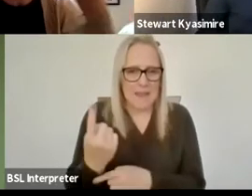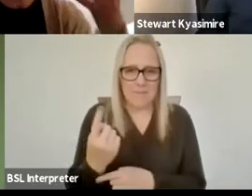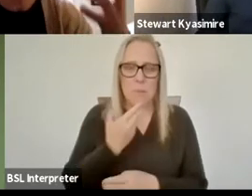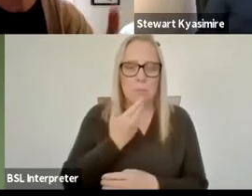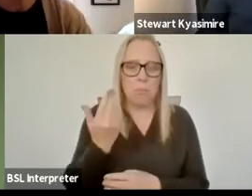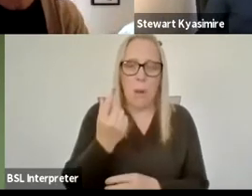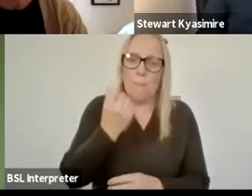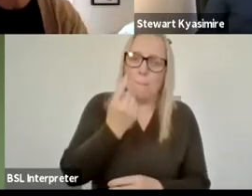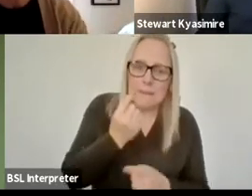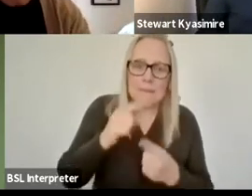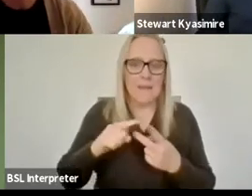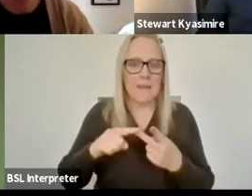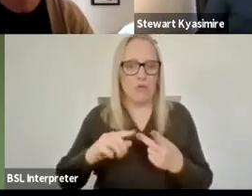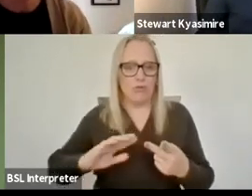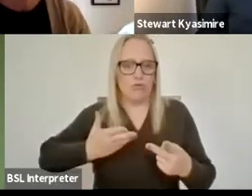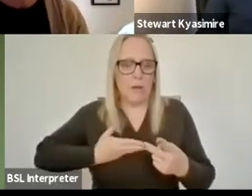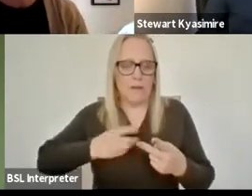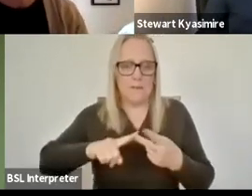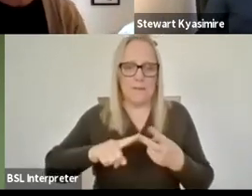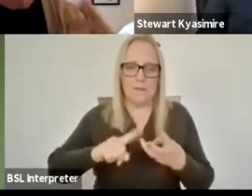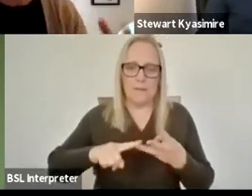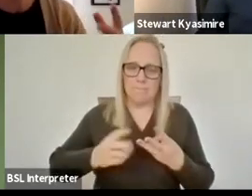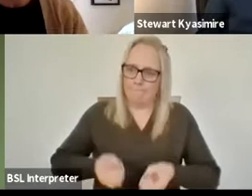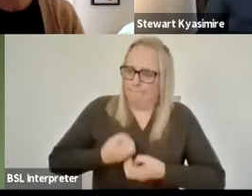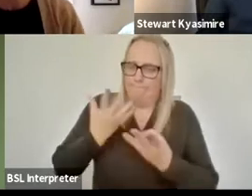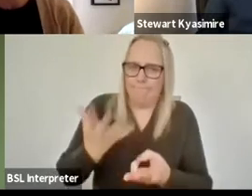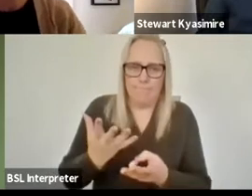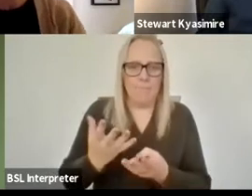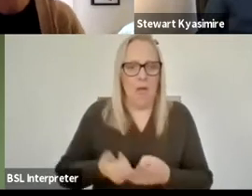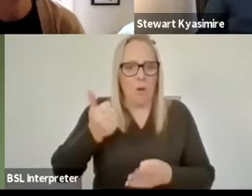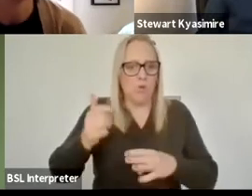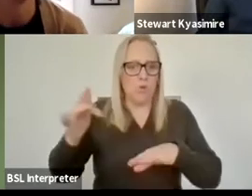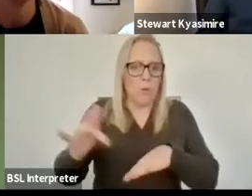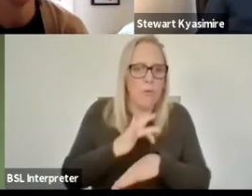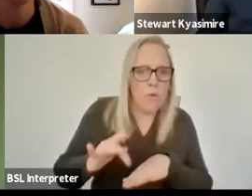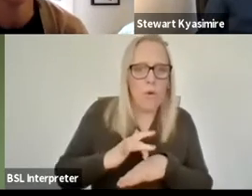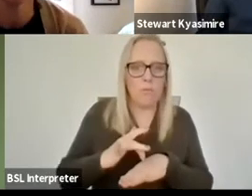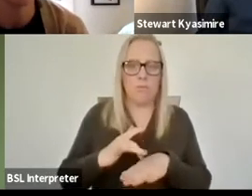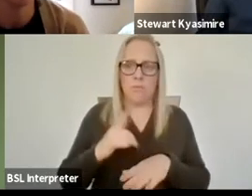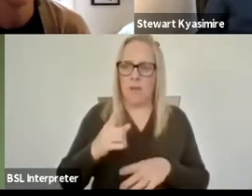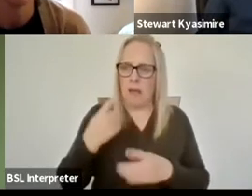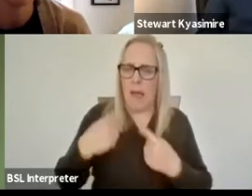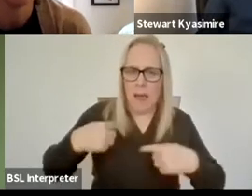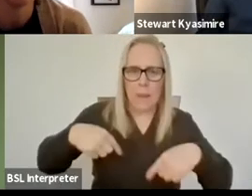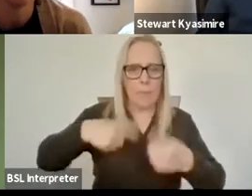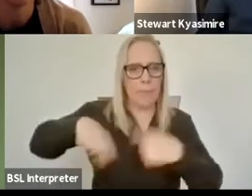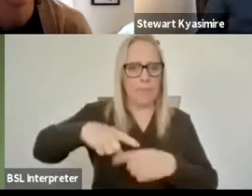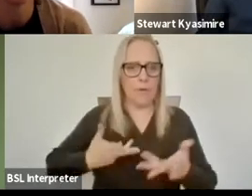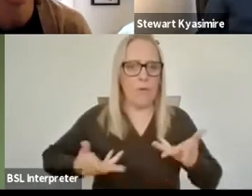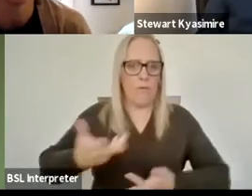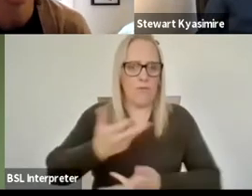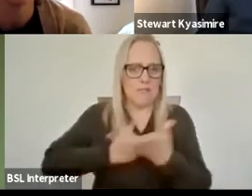voice the platforms the ways of communicating to be able to have conversations that are critical to who we are as human